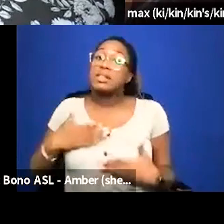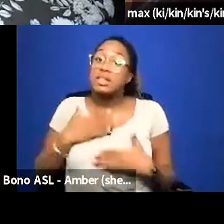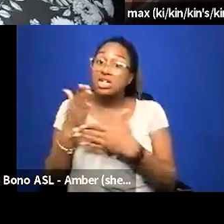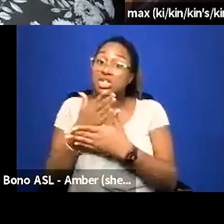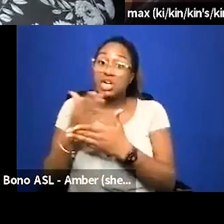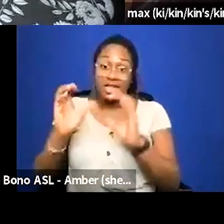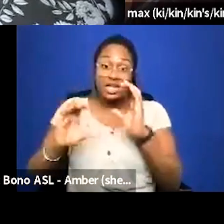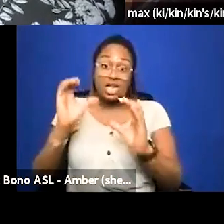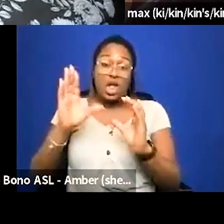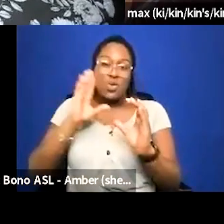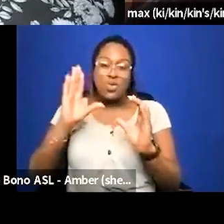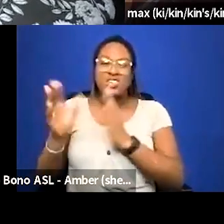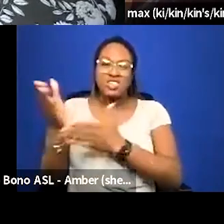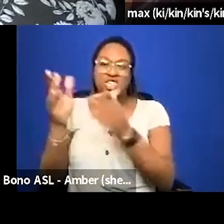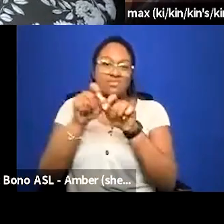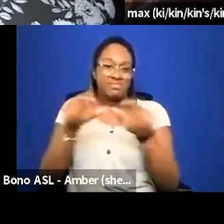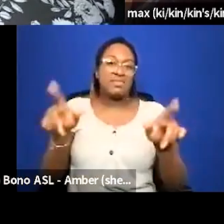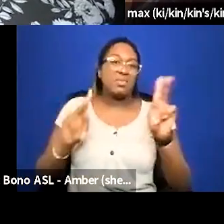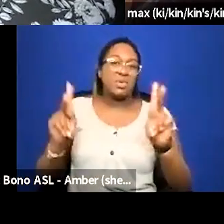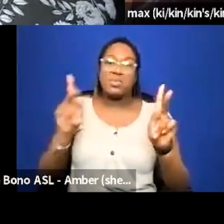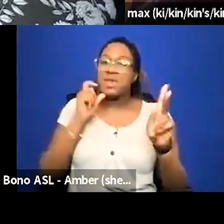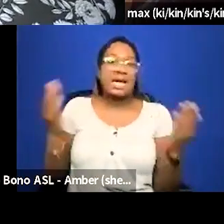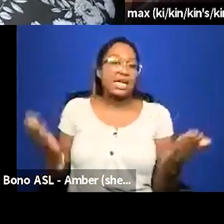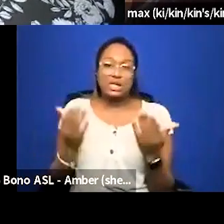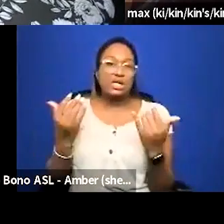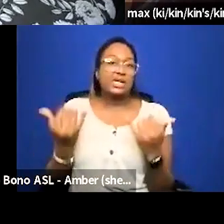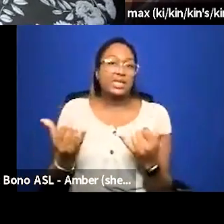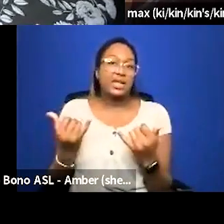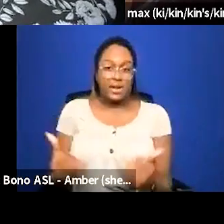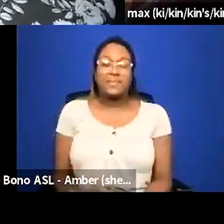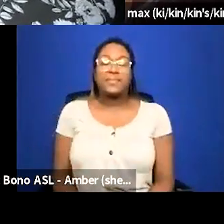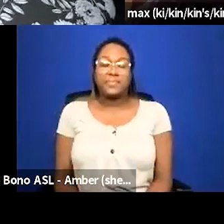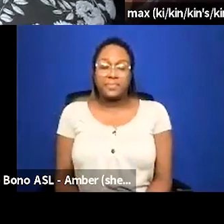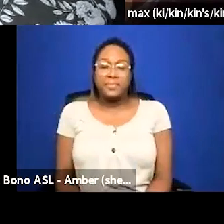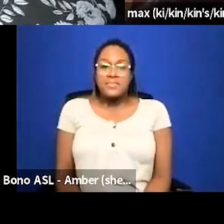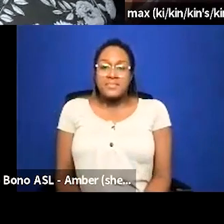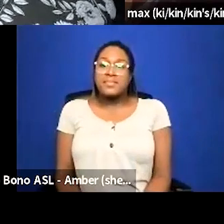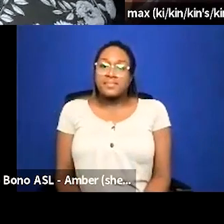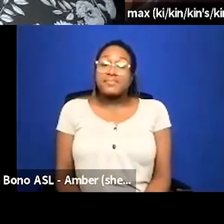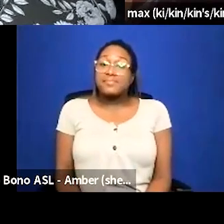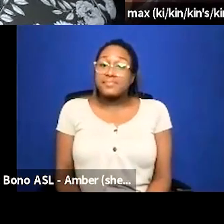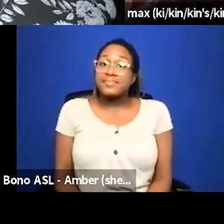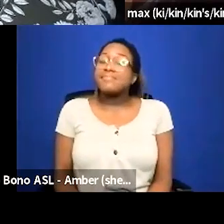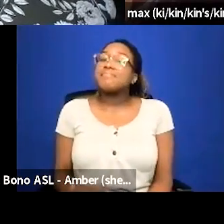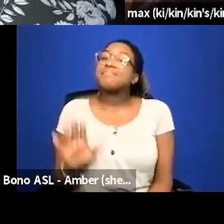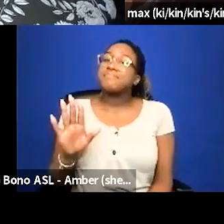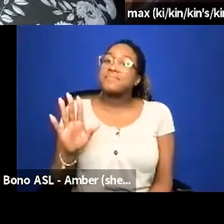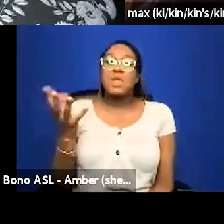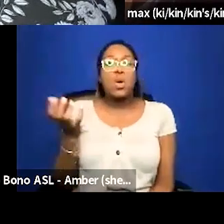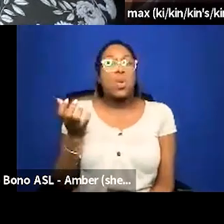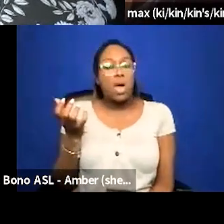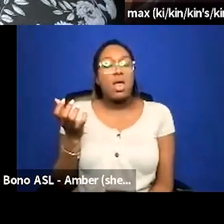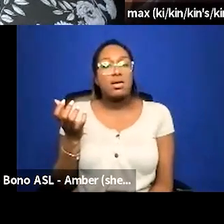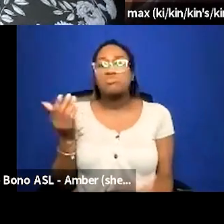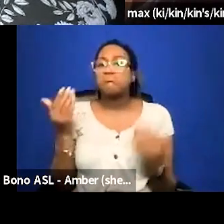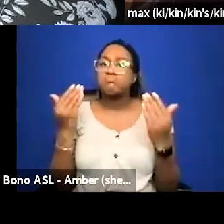then we will find a way to share them out with folks who were not here with us today um so this so i want to um i want to go ahead